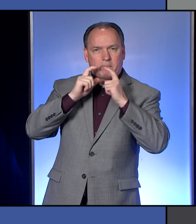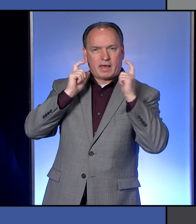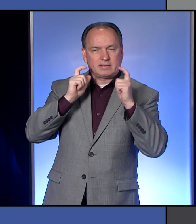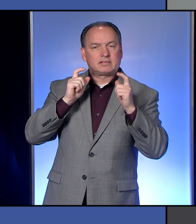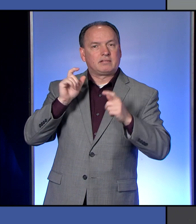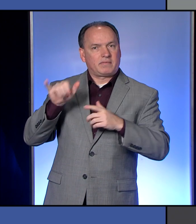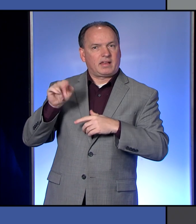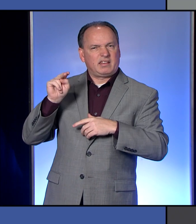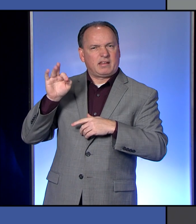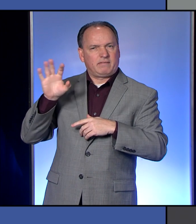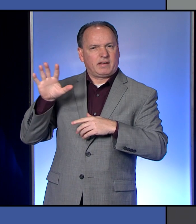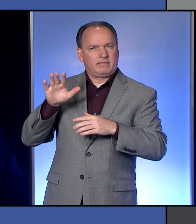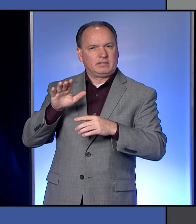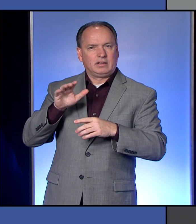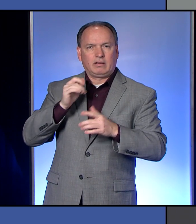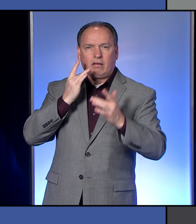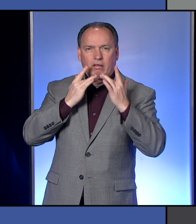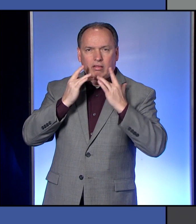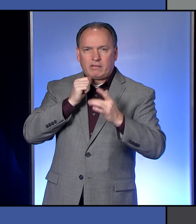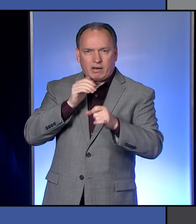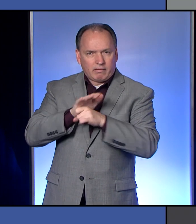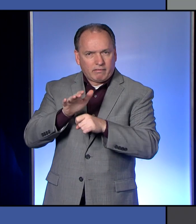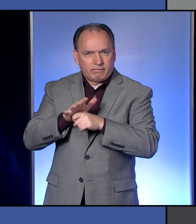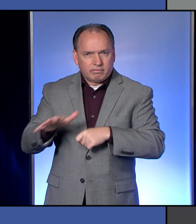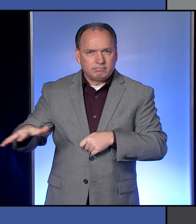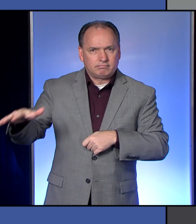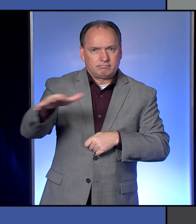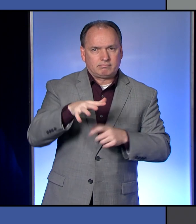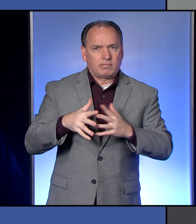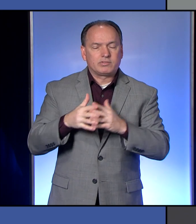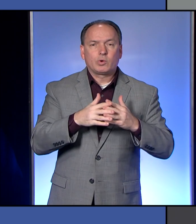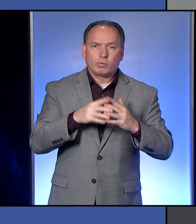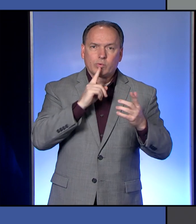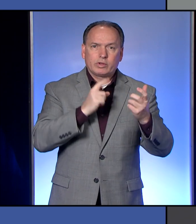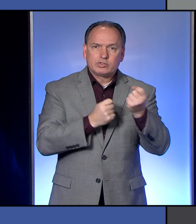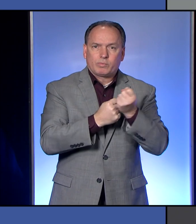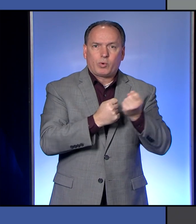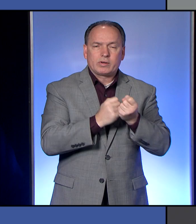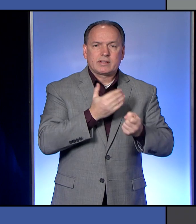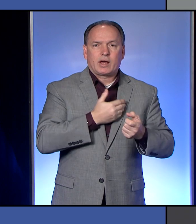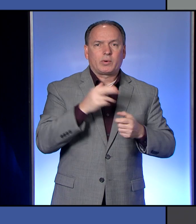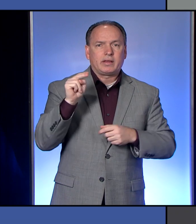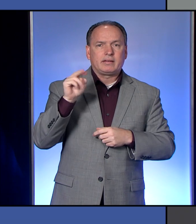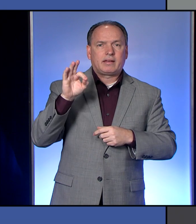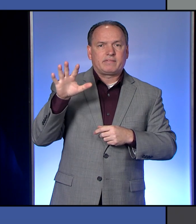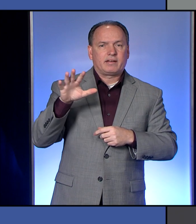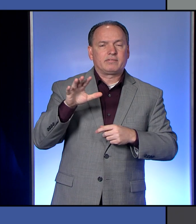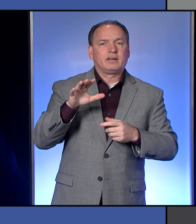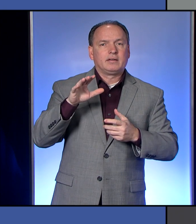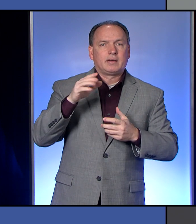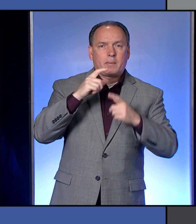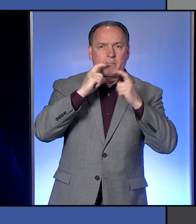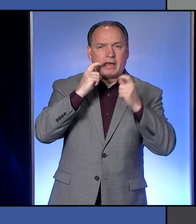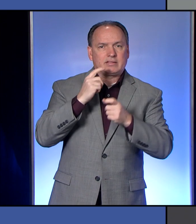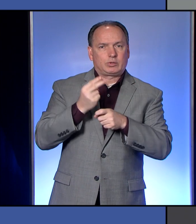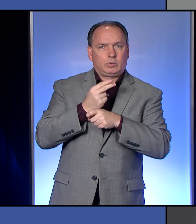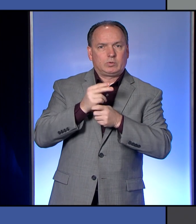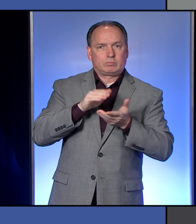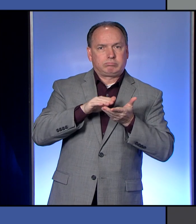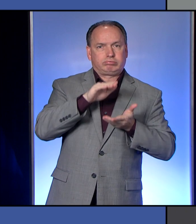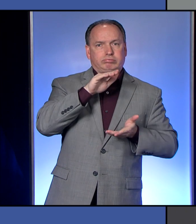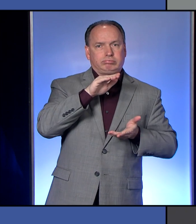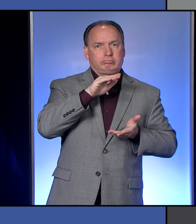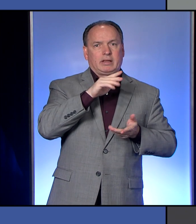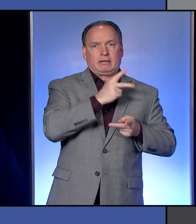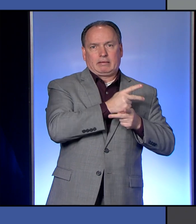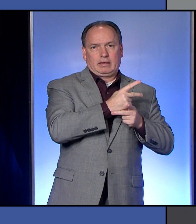those that are in really short supply across the country. So this bolsters our N95 N95 mask stockpile, but also creates a more